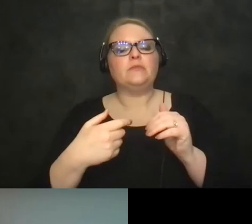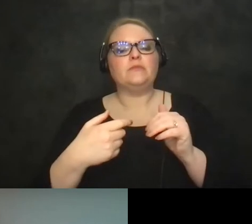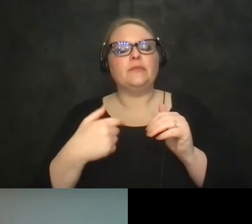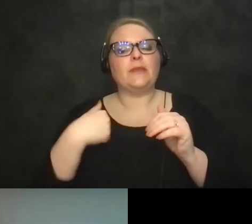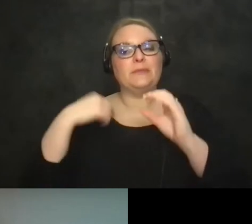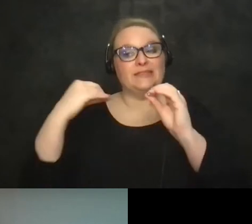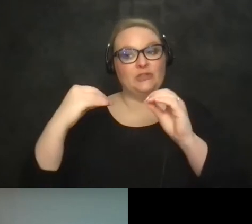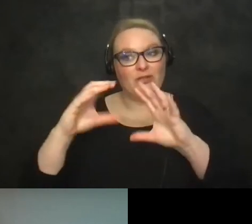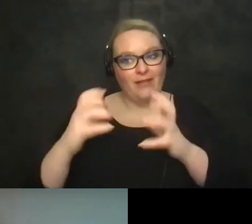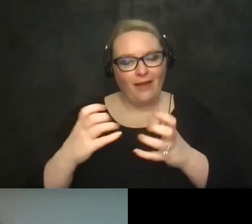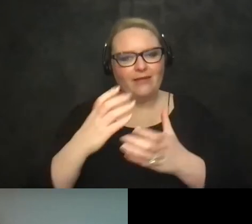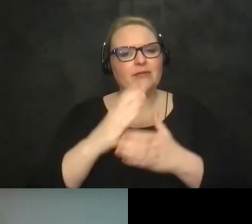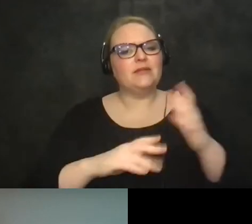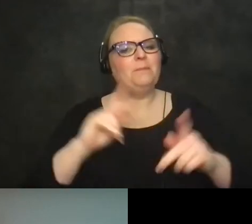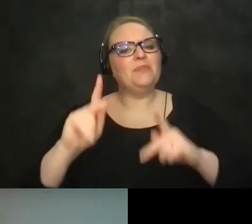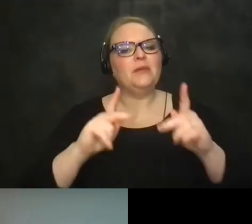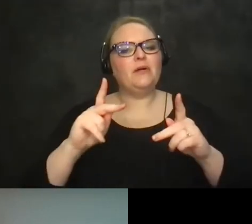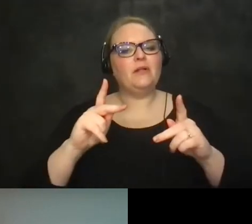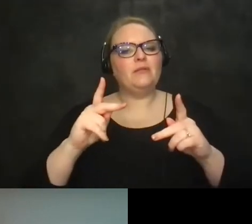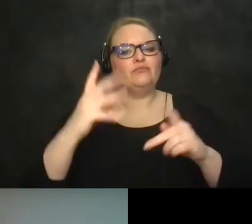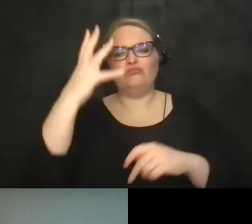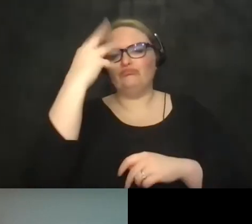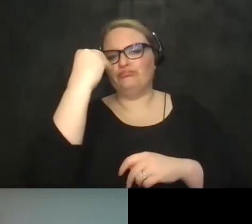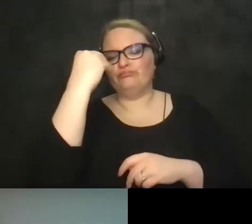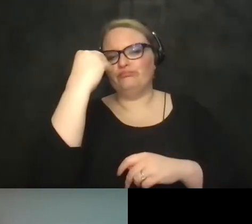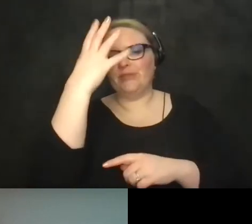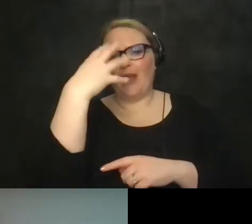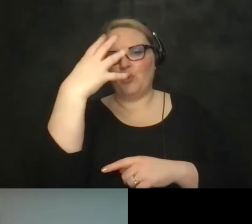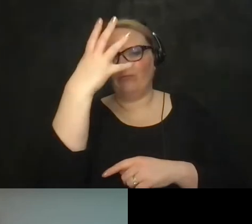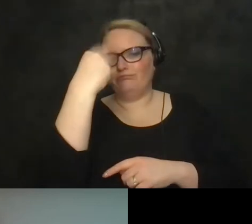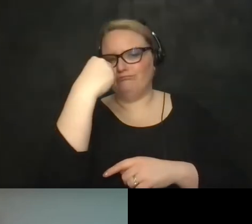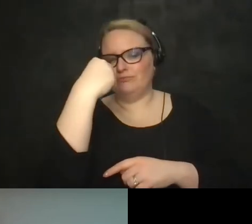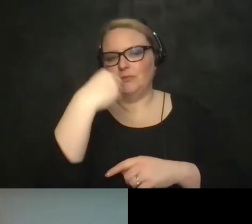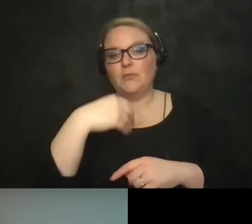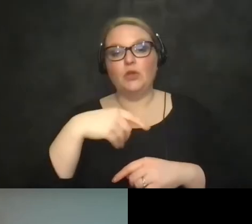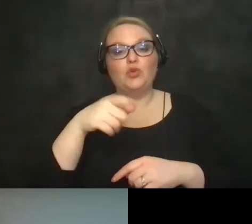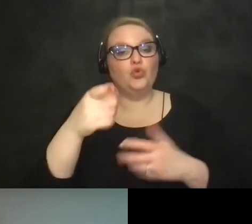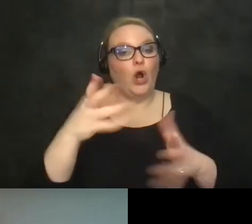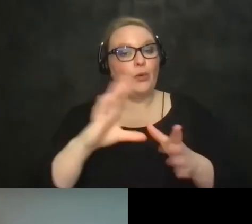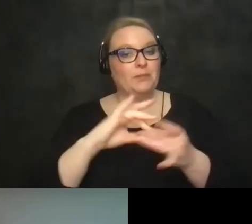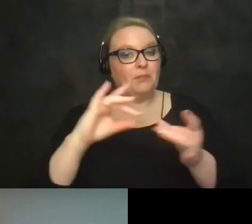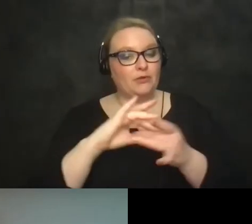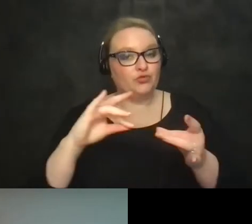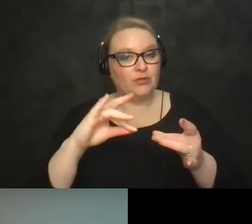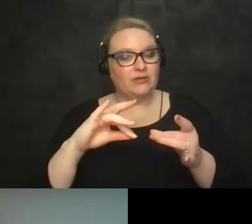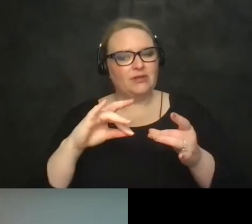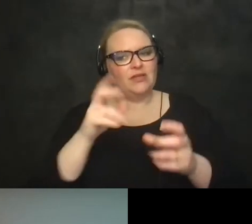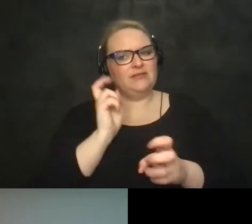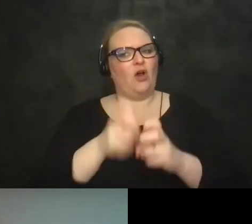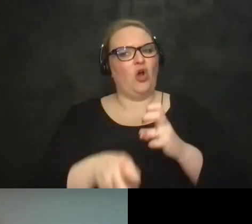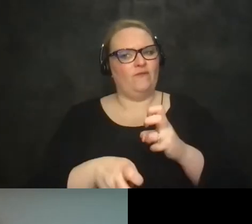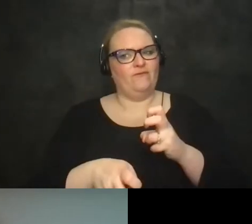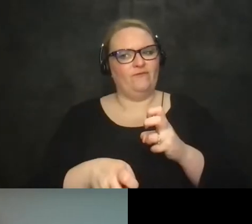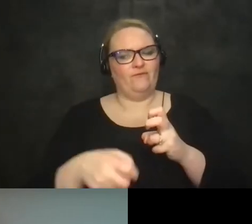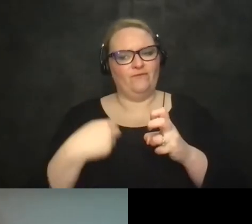a class some people don't have their their cameras on and like like it was just said before that it's very hard for me to